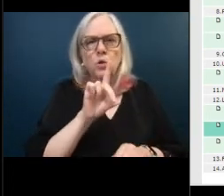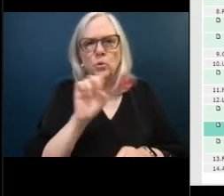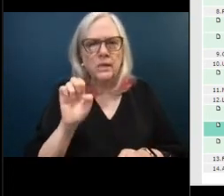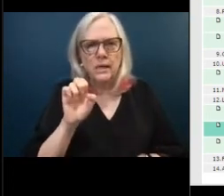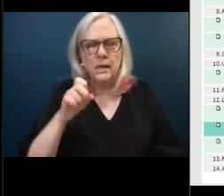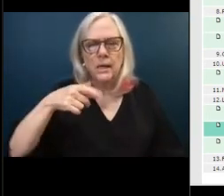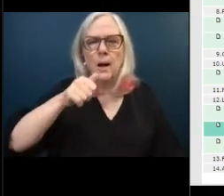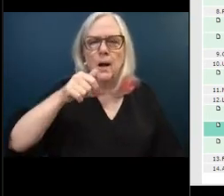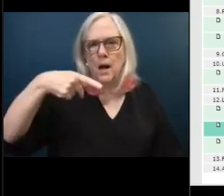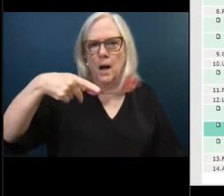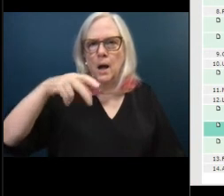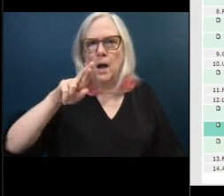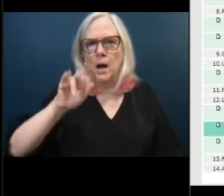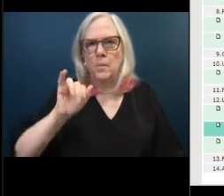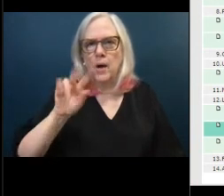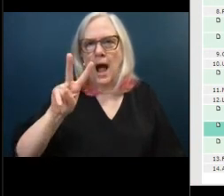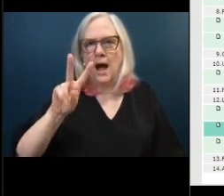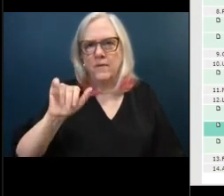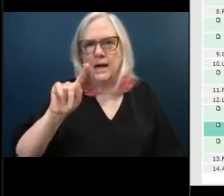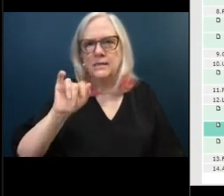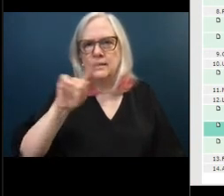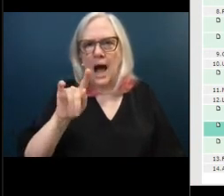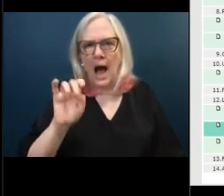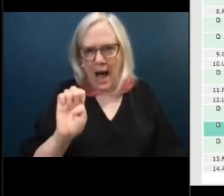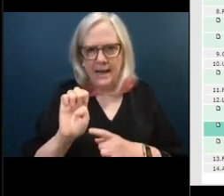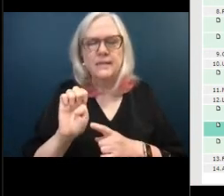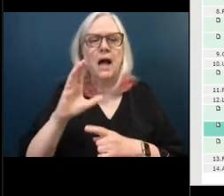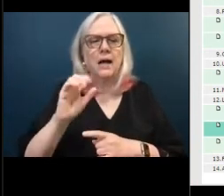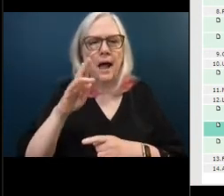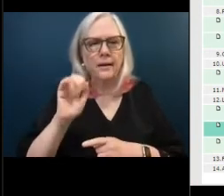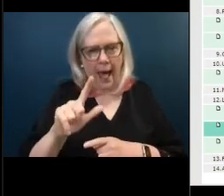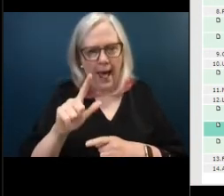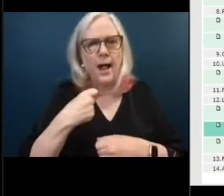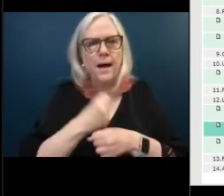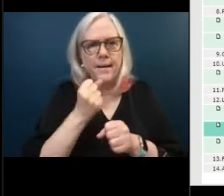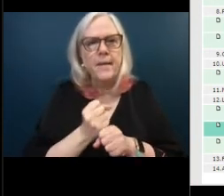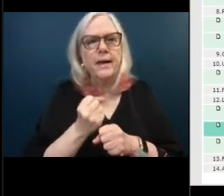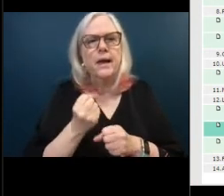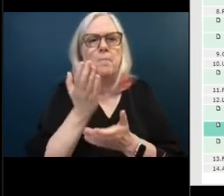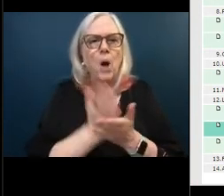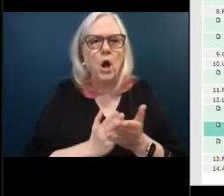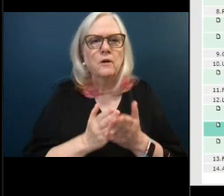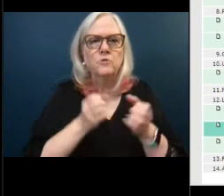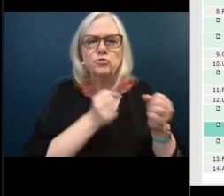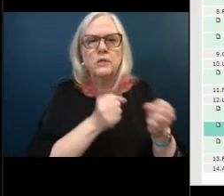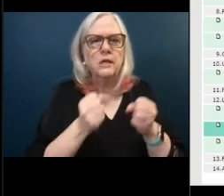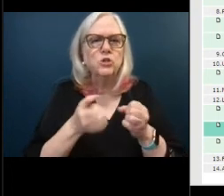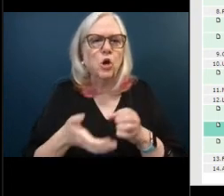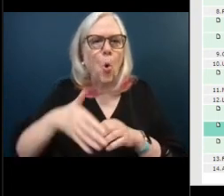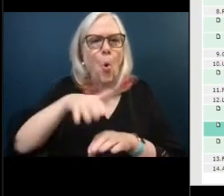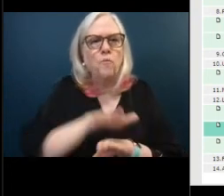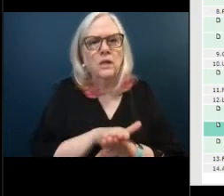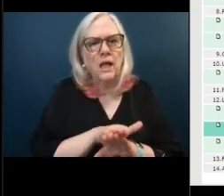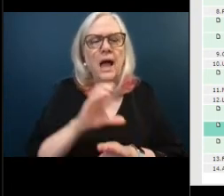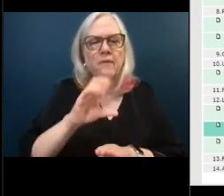canals make it part of a strategic overlay of a canal system for the city so that it transfers maintenance